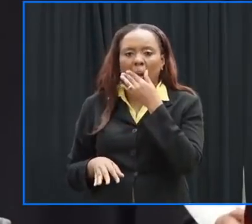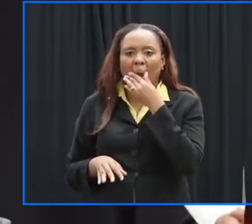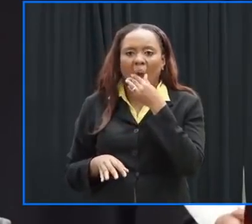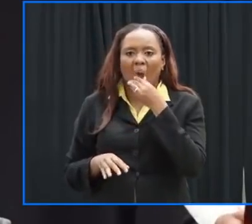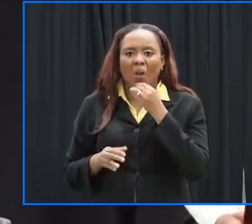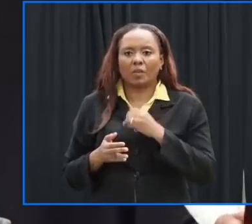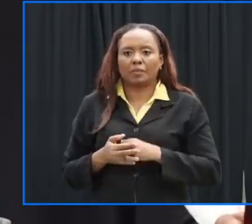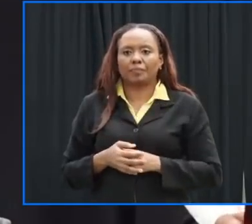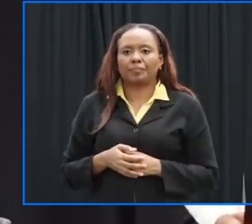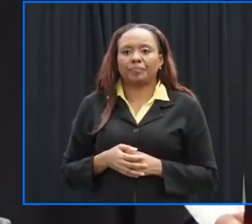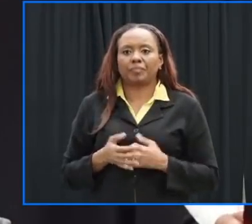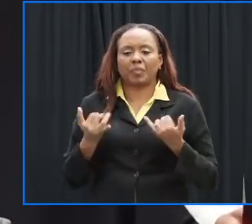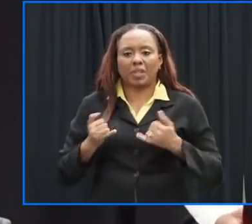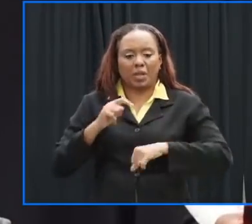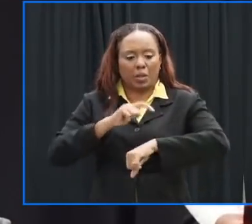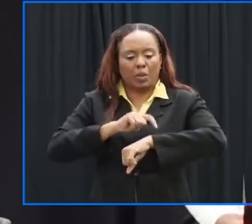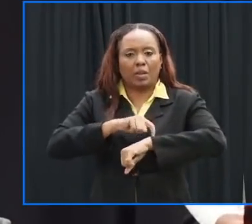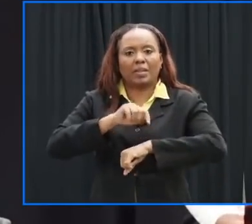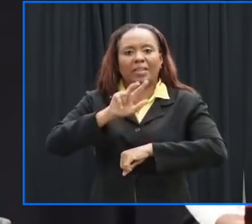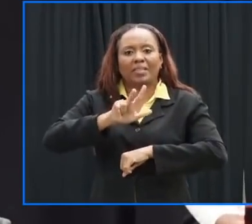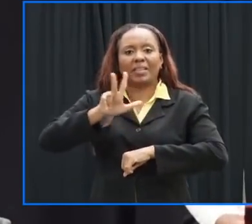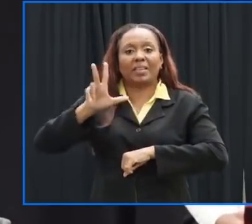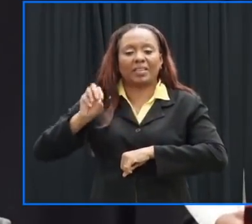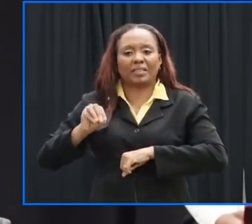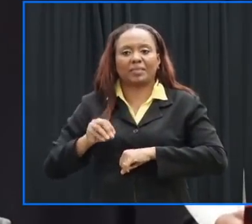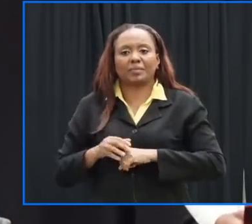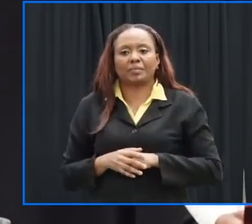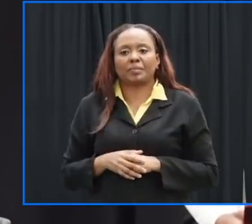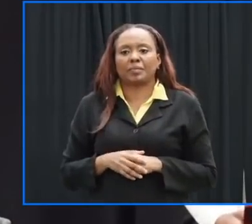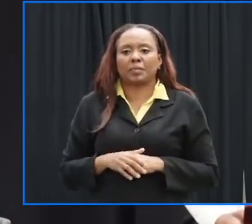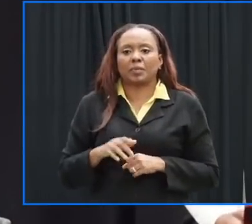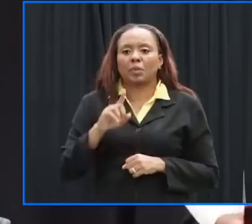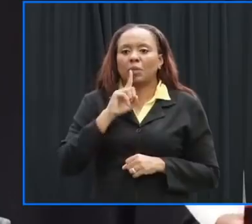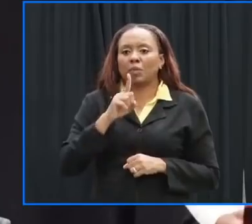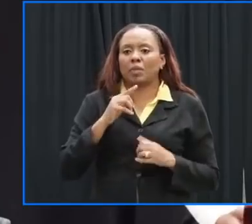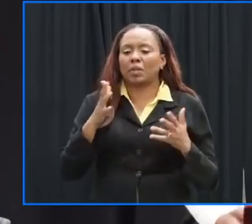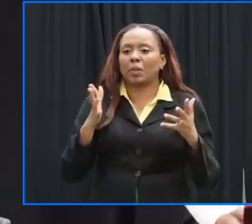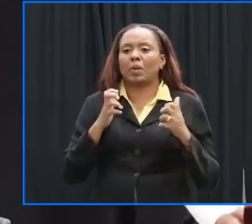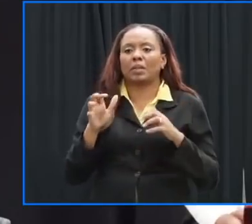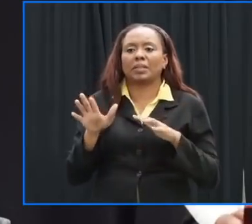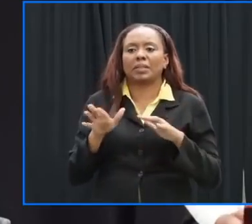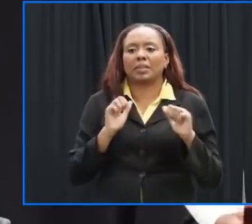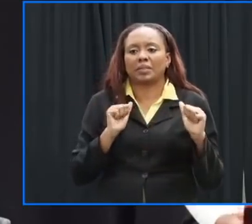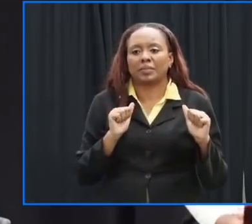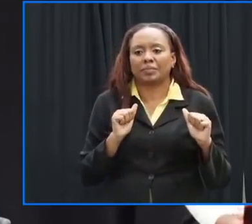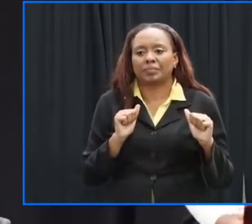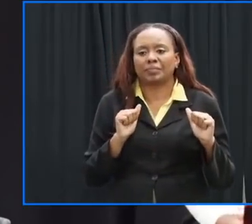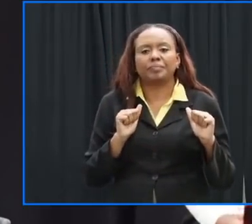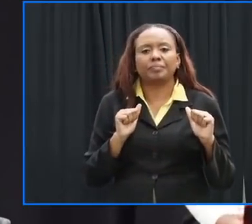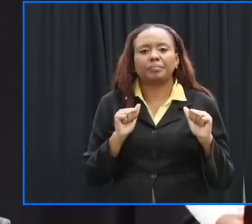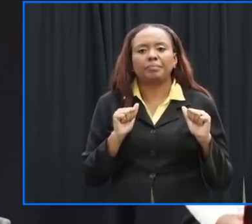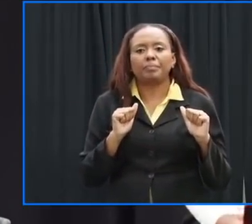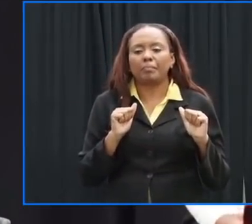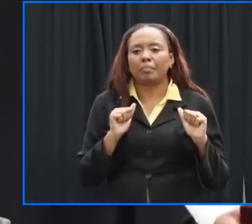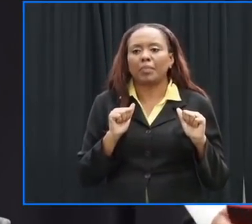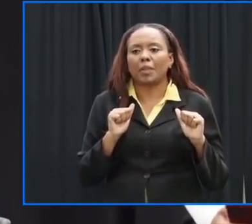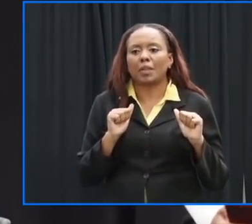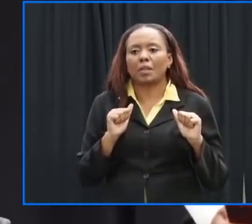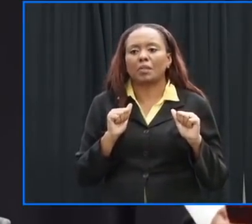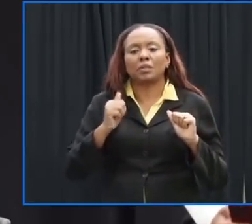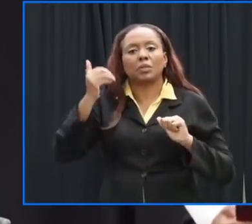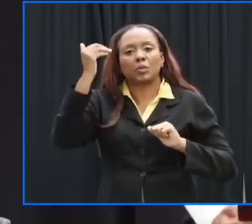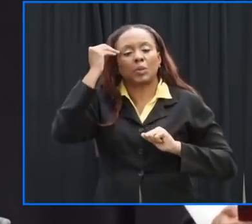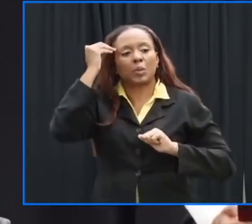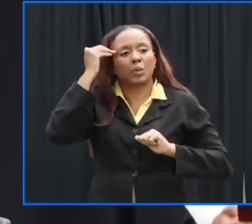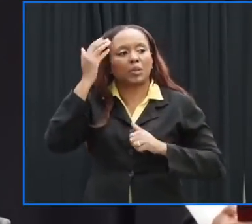in time it is half past three and we really really want people to get into there as possible we do know